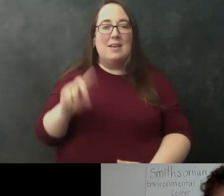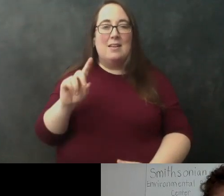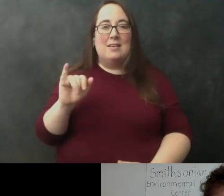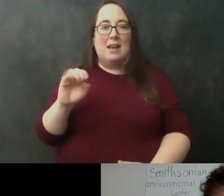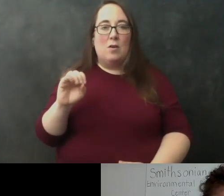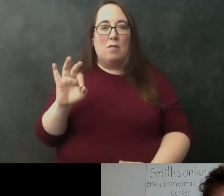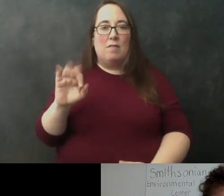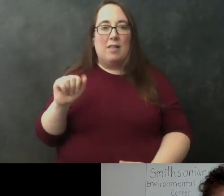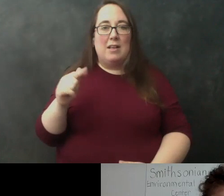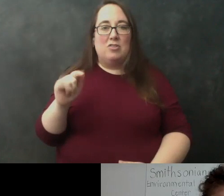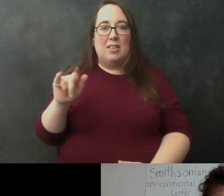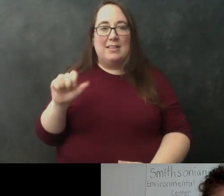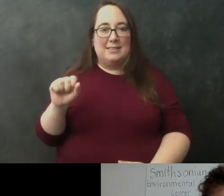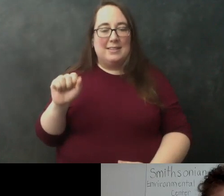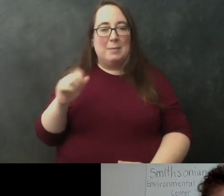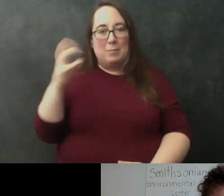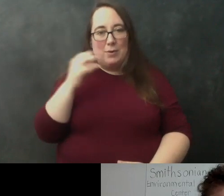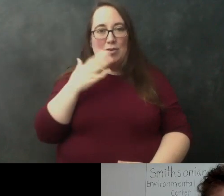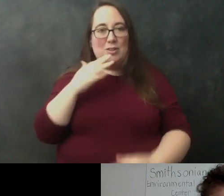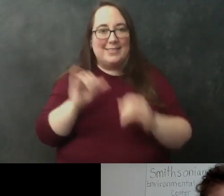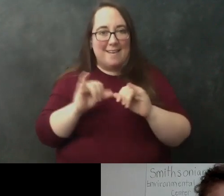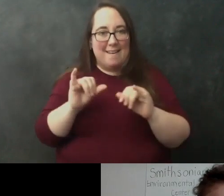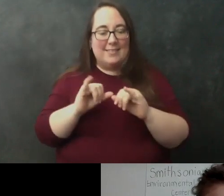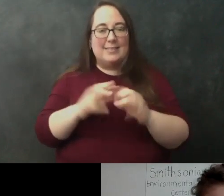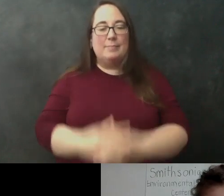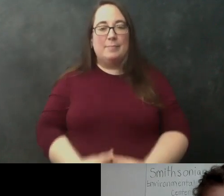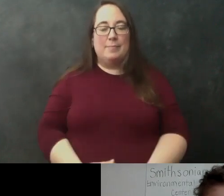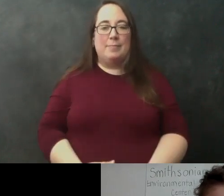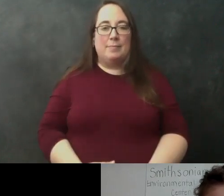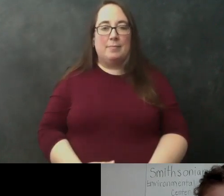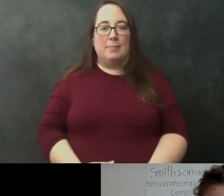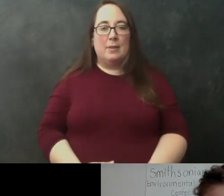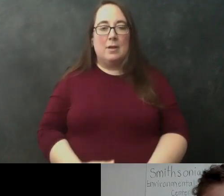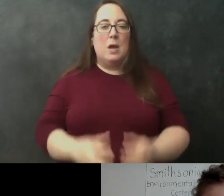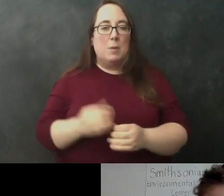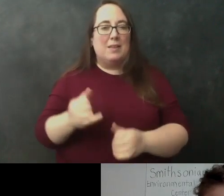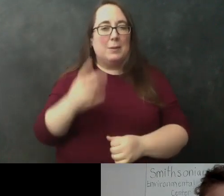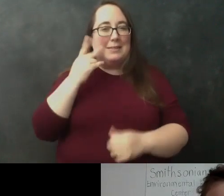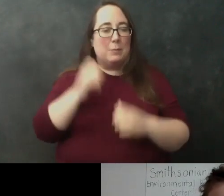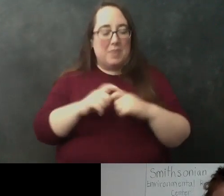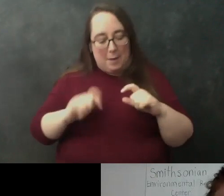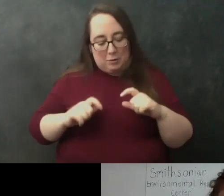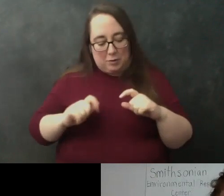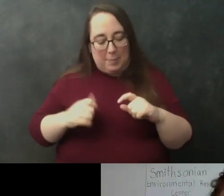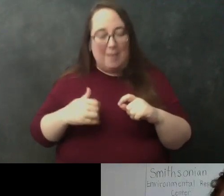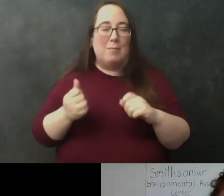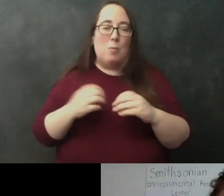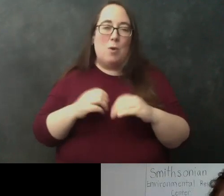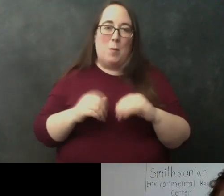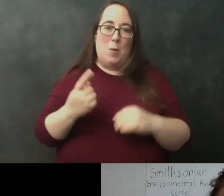they can get to be a pretty good size um most of the things you can see with the microscope have multiple cells